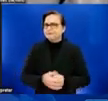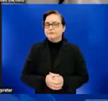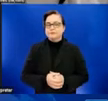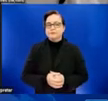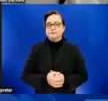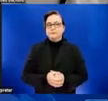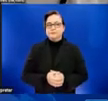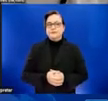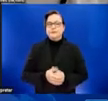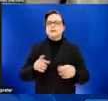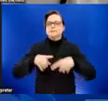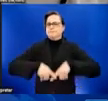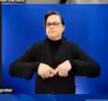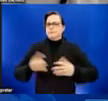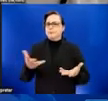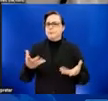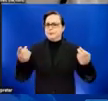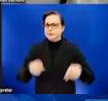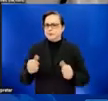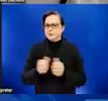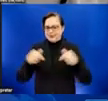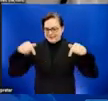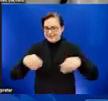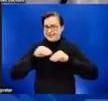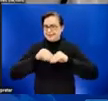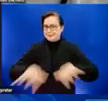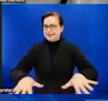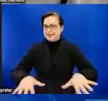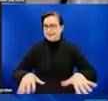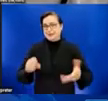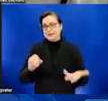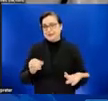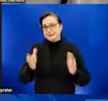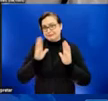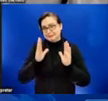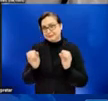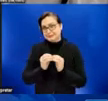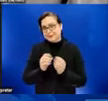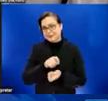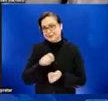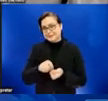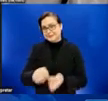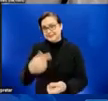ends up happening with this outbreak. So please stay tuned for more details about that as we learn more.